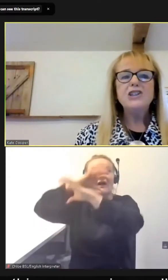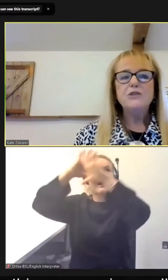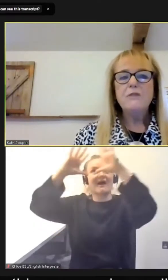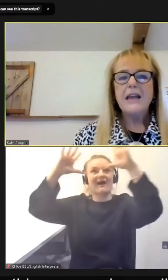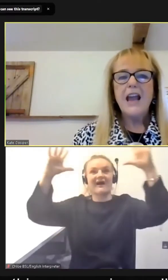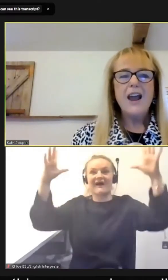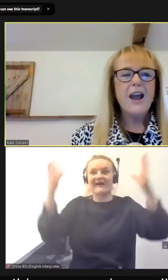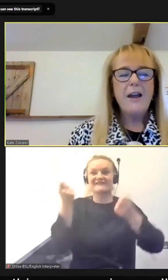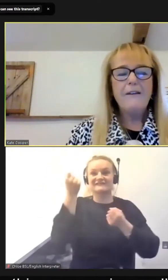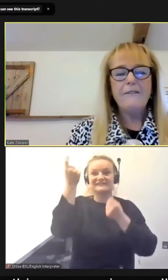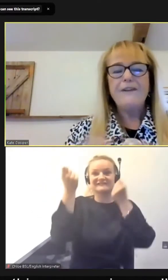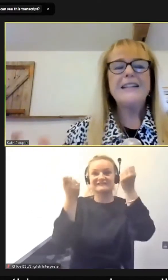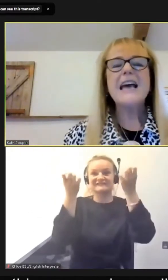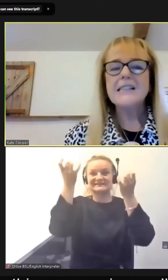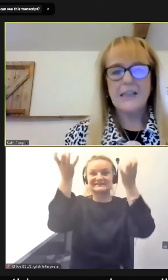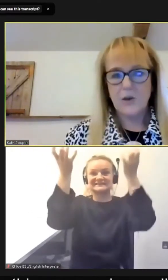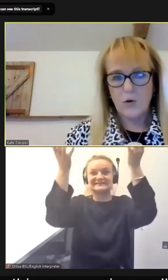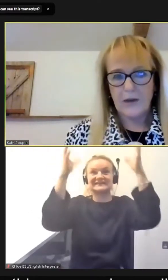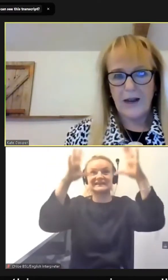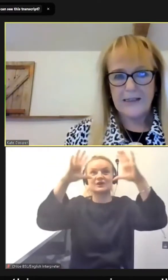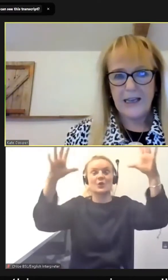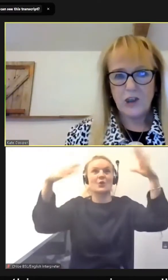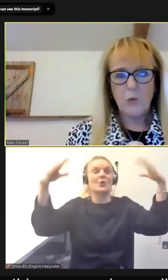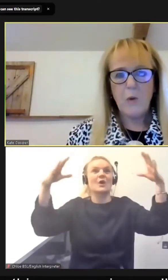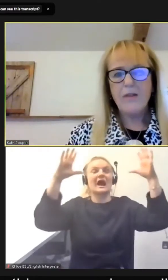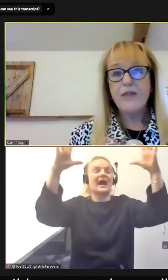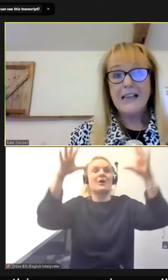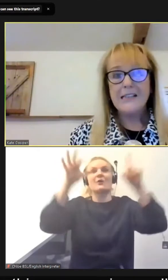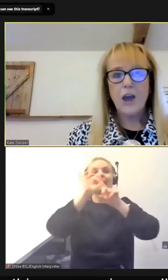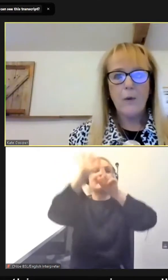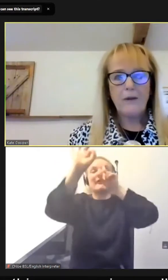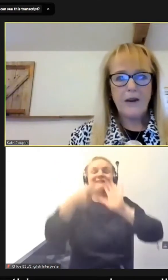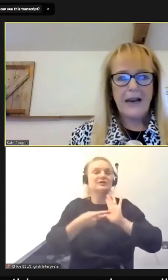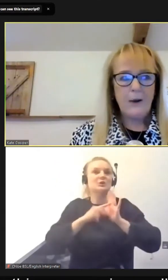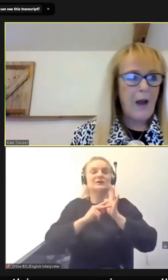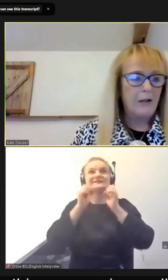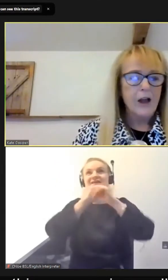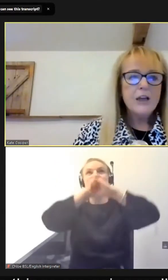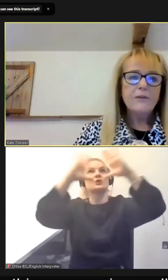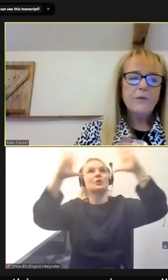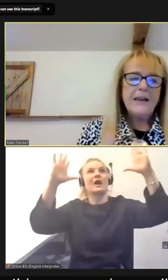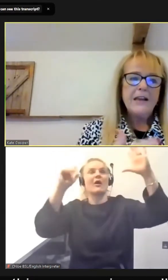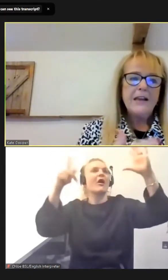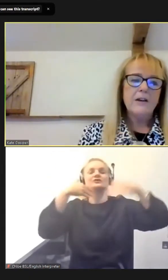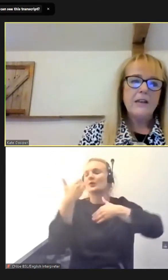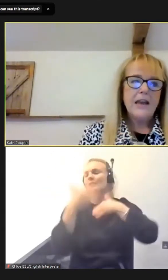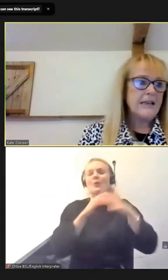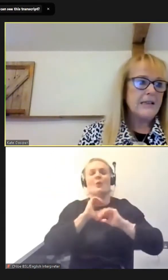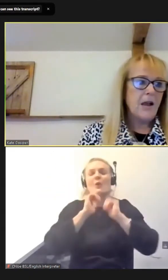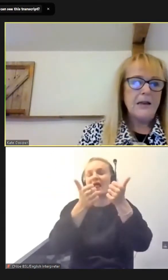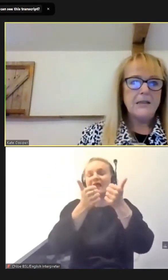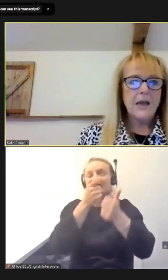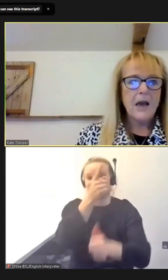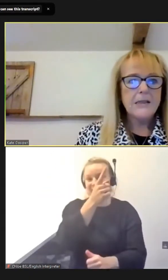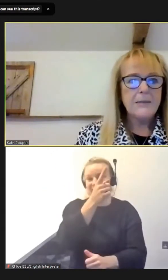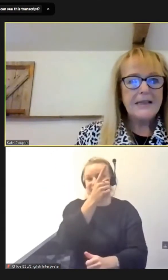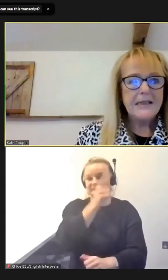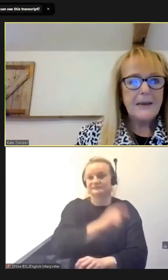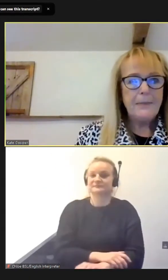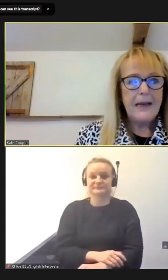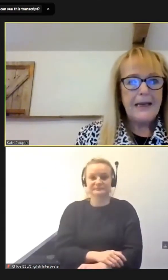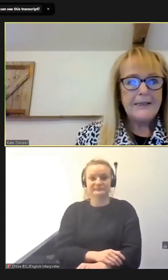an imaginary, fantastic organization where things are going really well. So if we can look at the next slide,